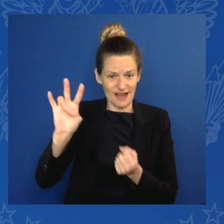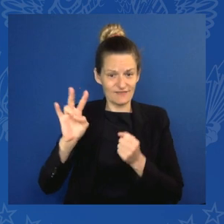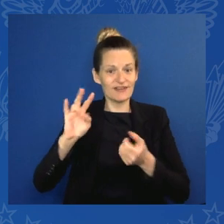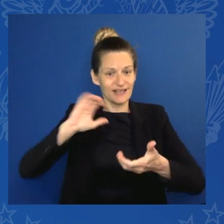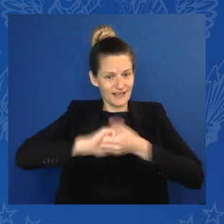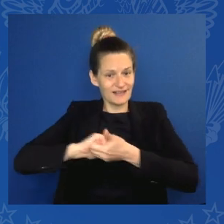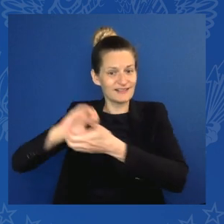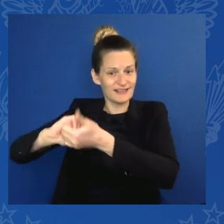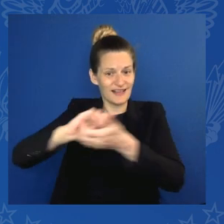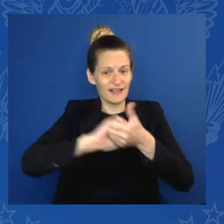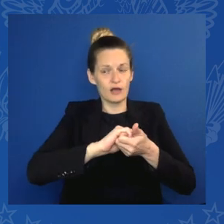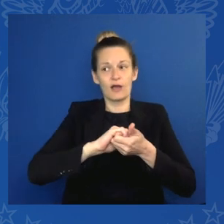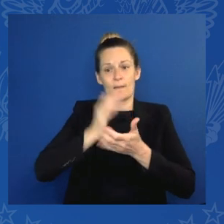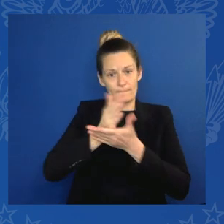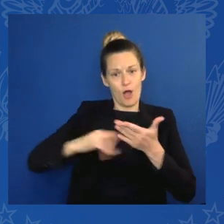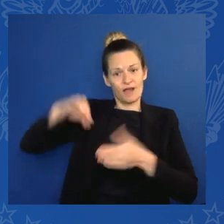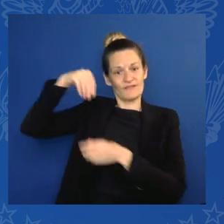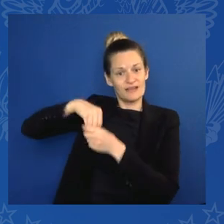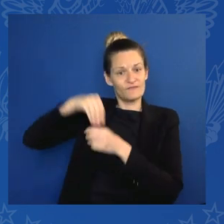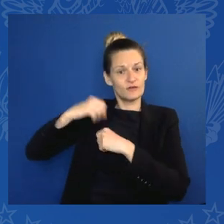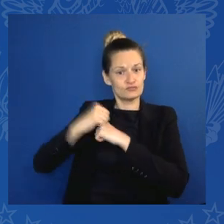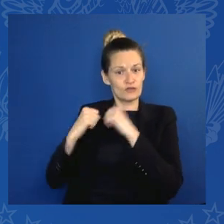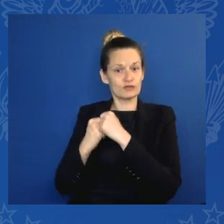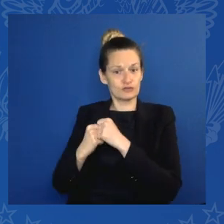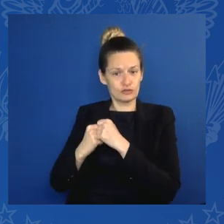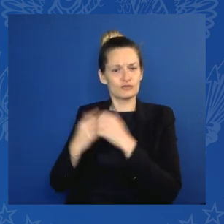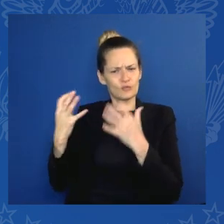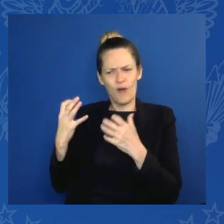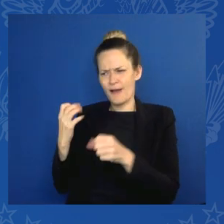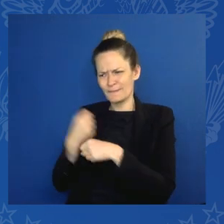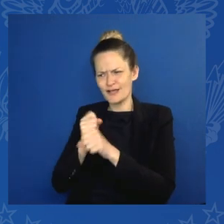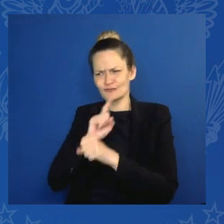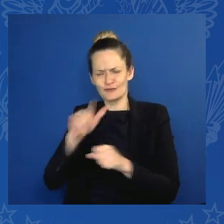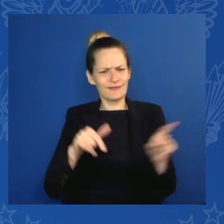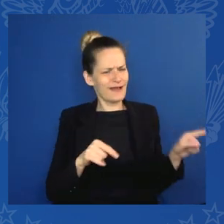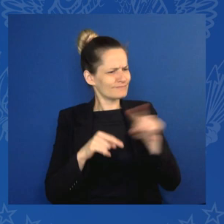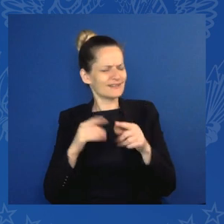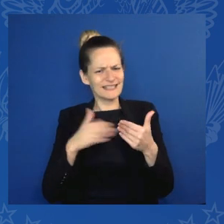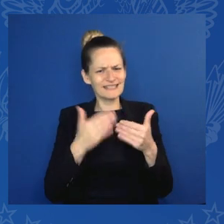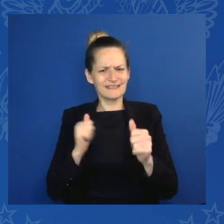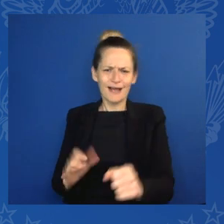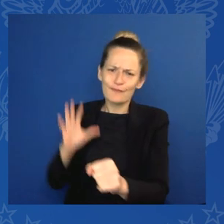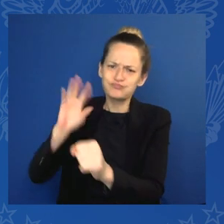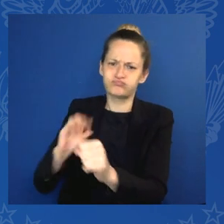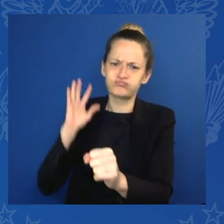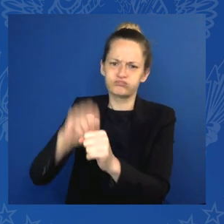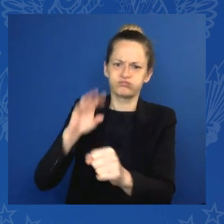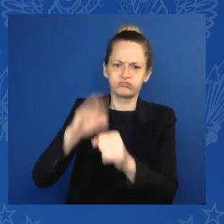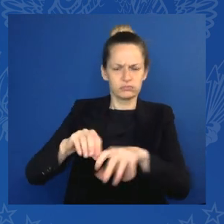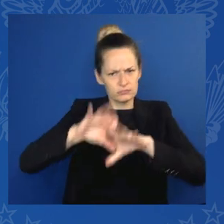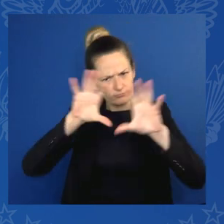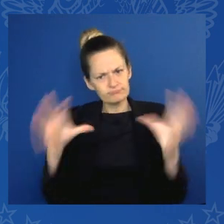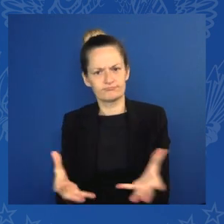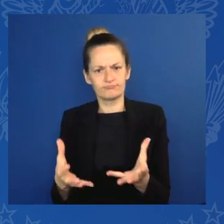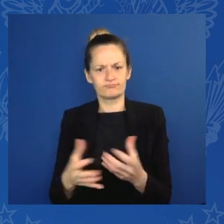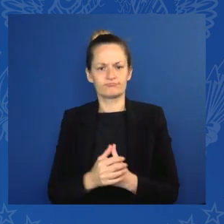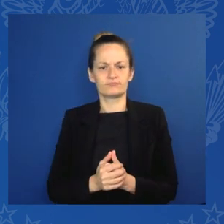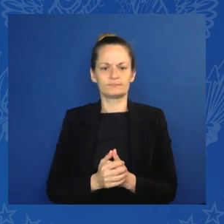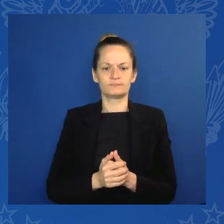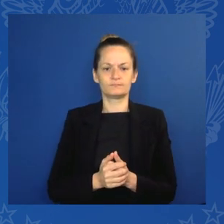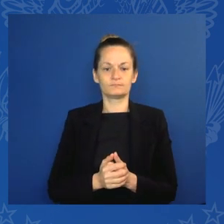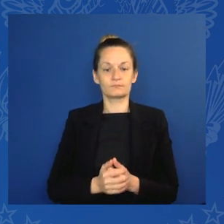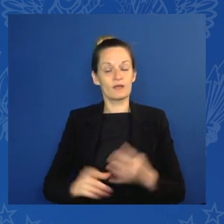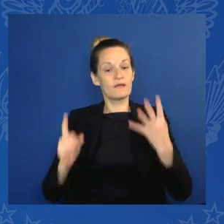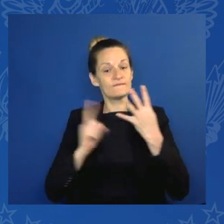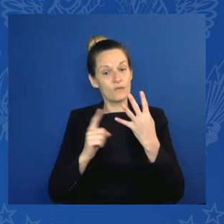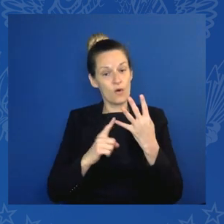equally in the labor force. Fourth, and very important, climate and energy. We're seeing just how critical